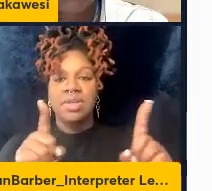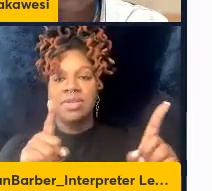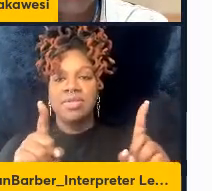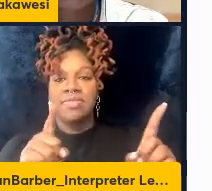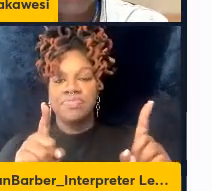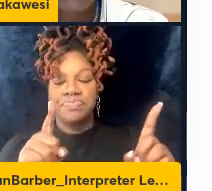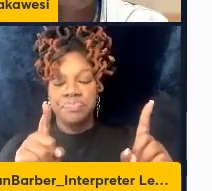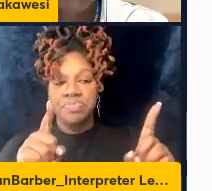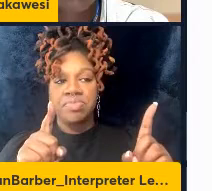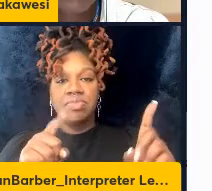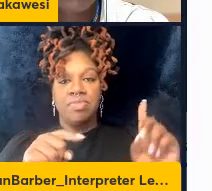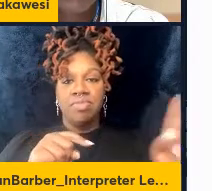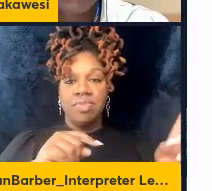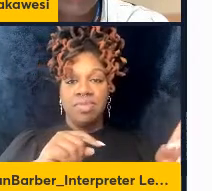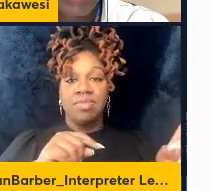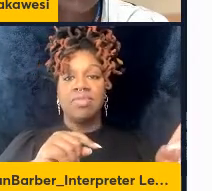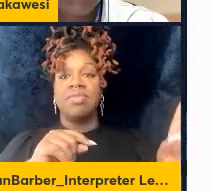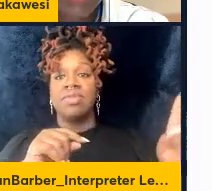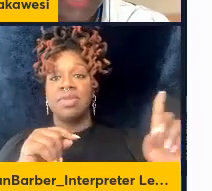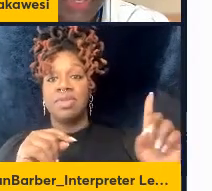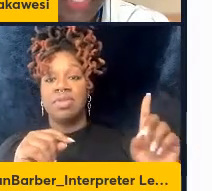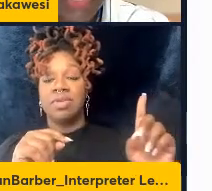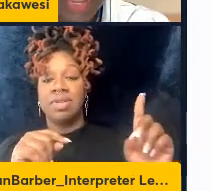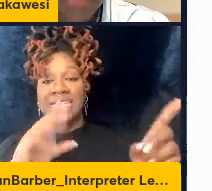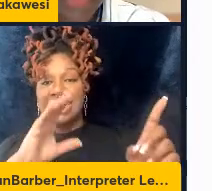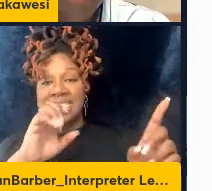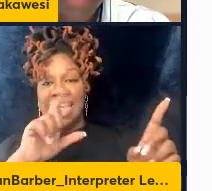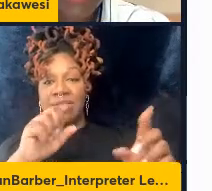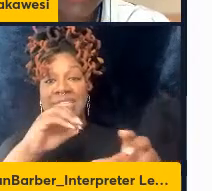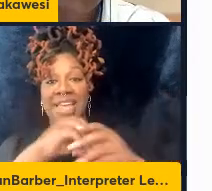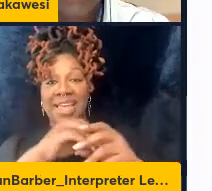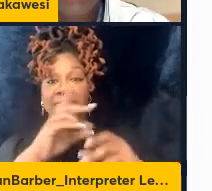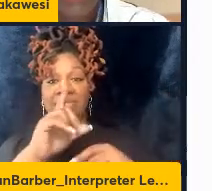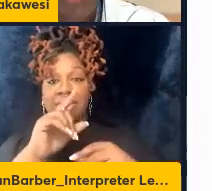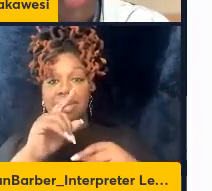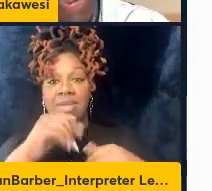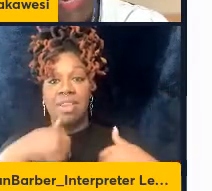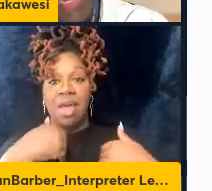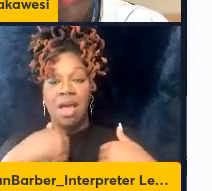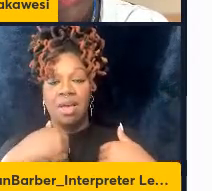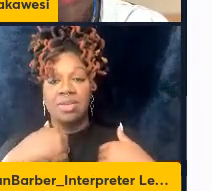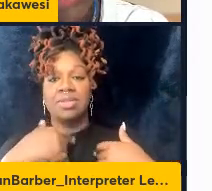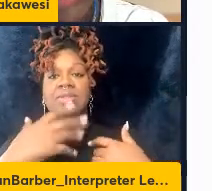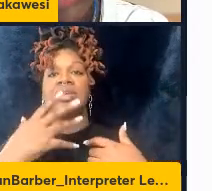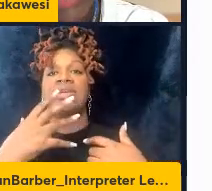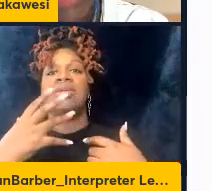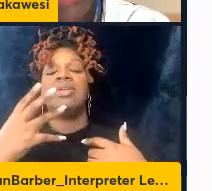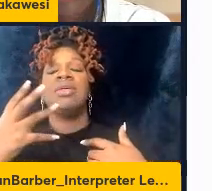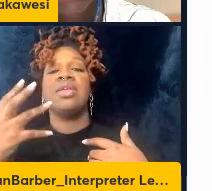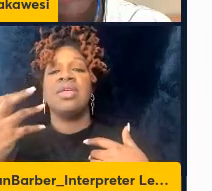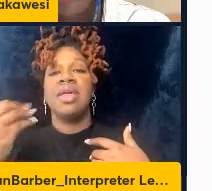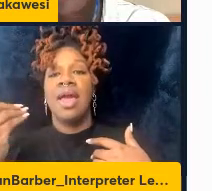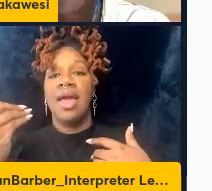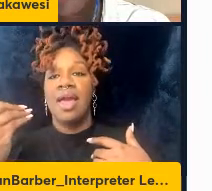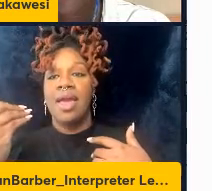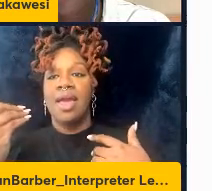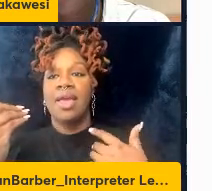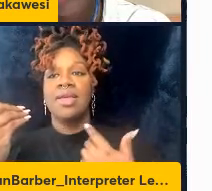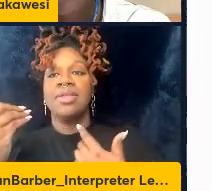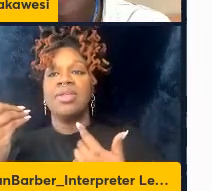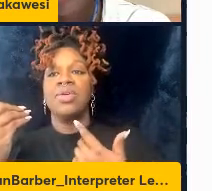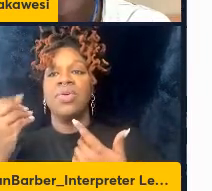that might be present in the lung vasculature but they may end up in our lung suspension so we